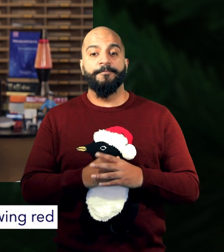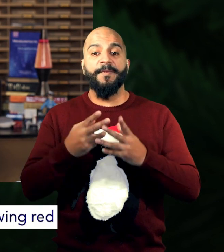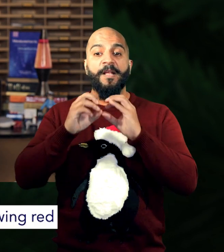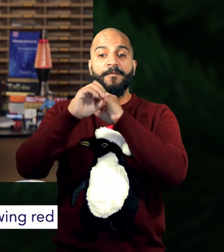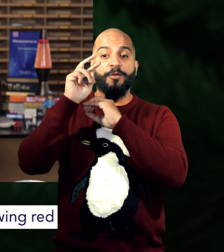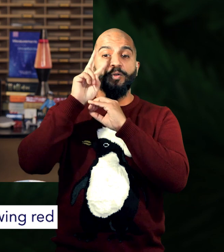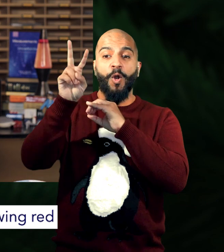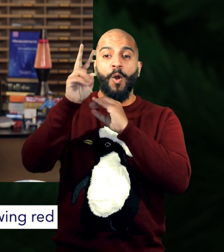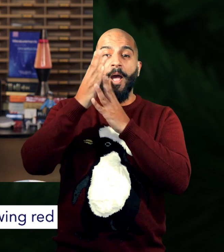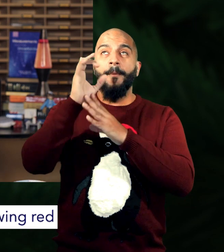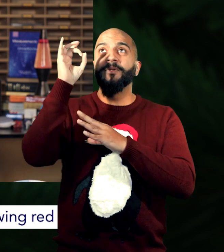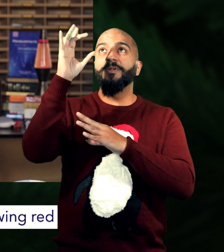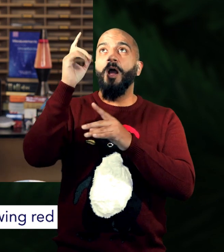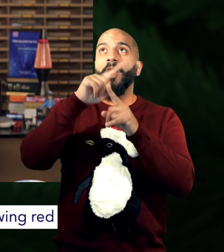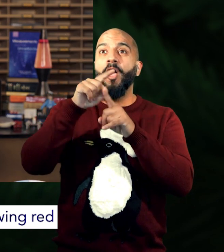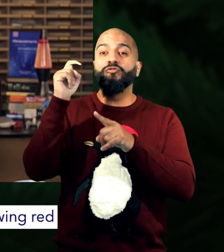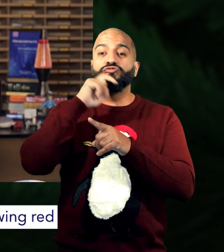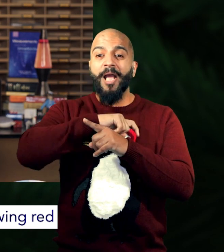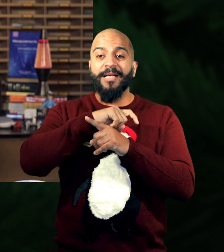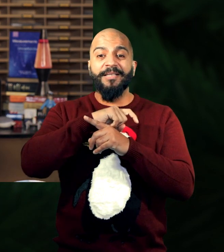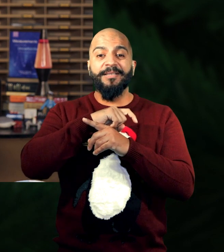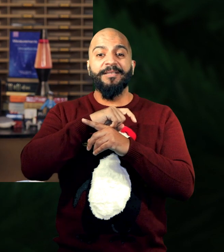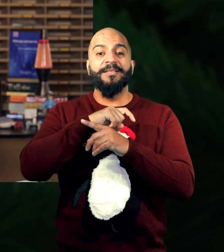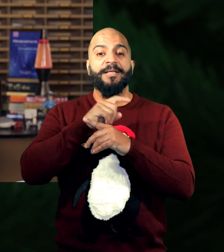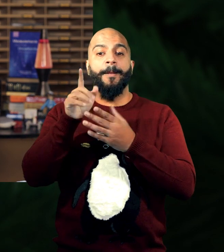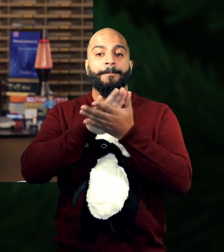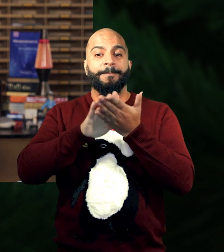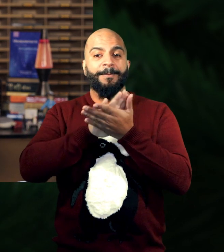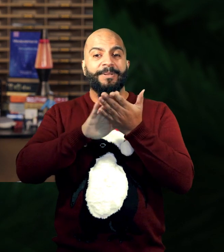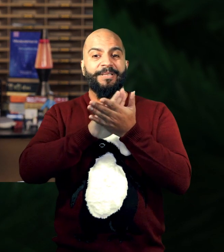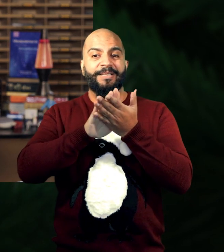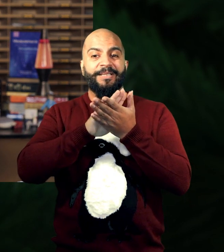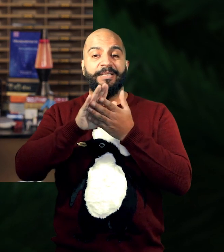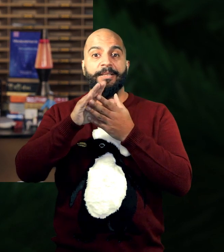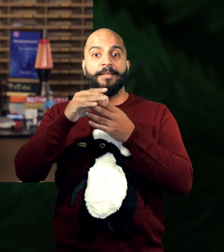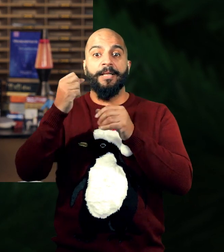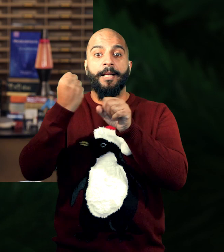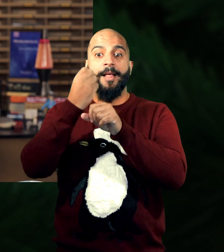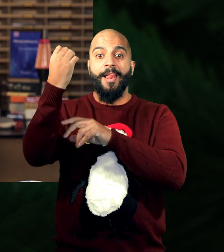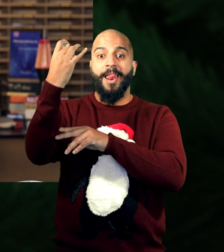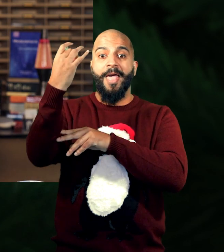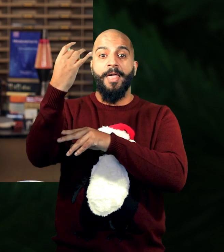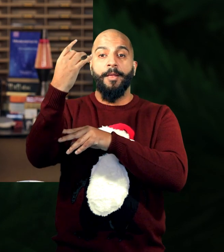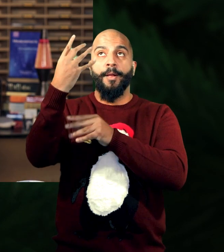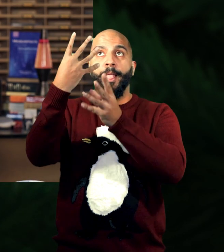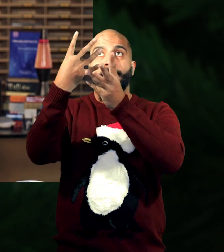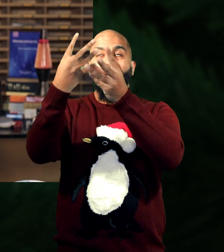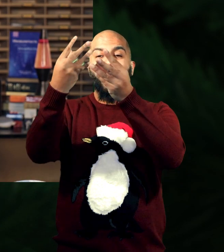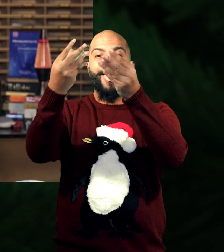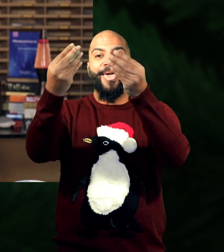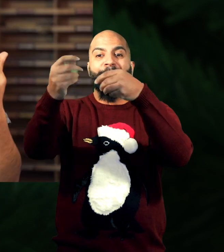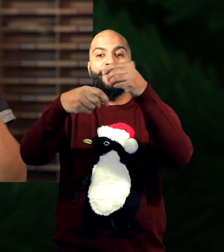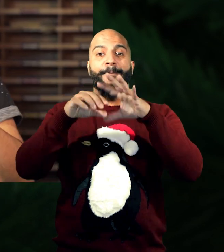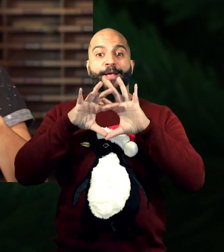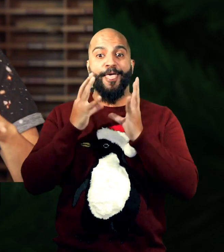all of these telescopes saw these distant stars all glowing red, which meant that the stars producing this light must be moving away from us on